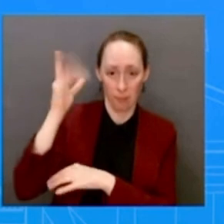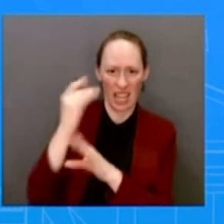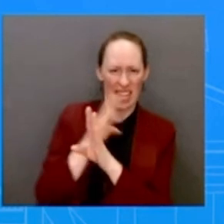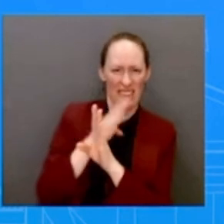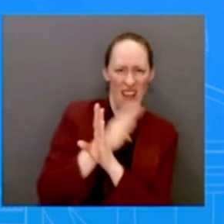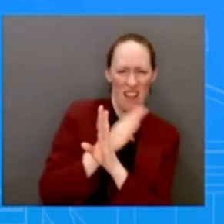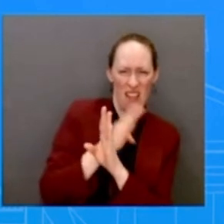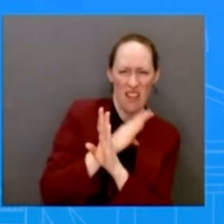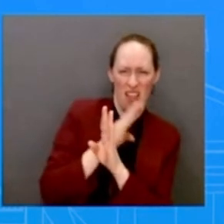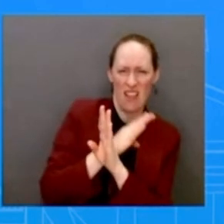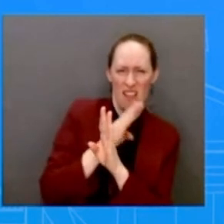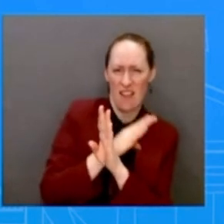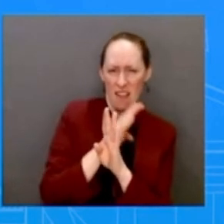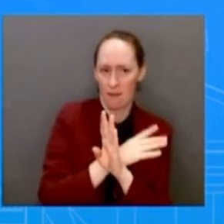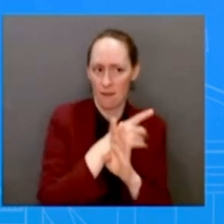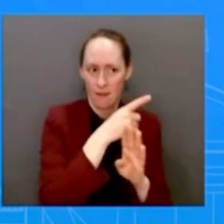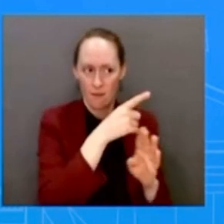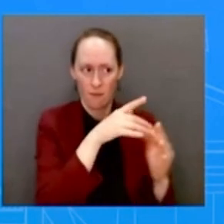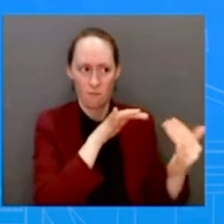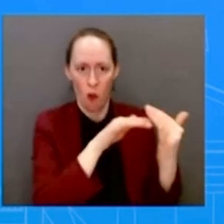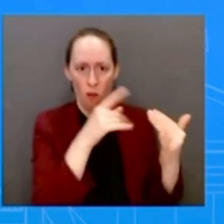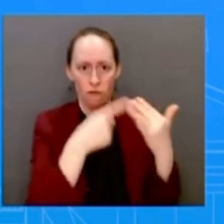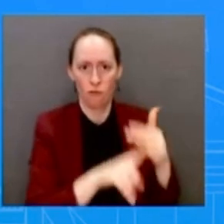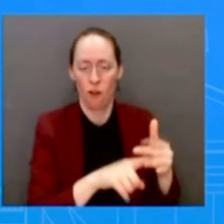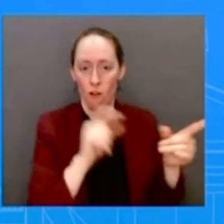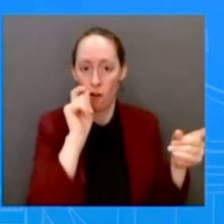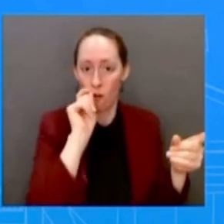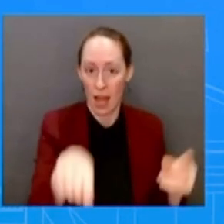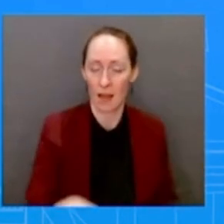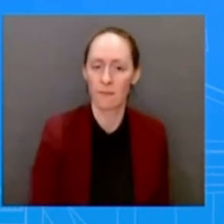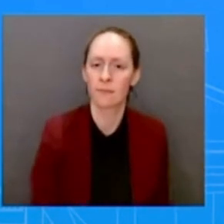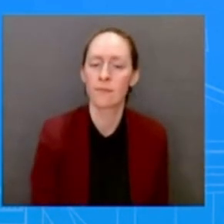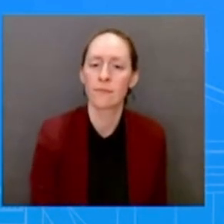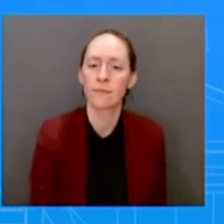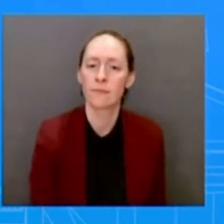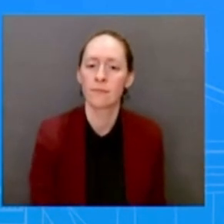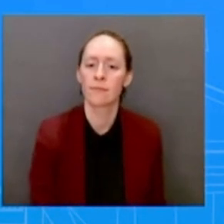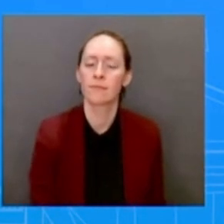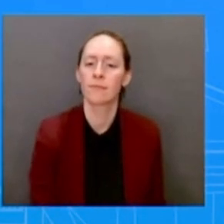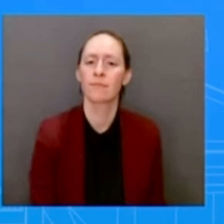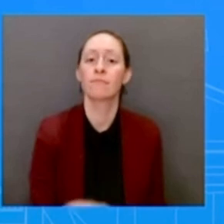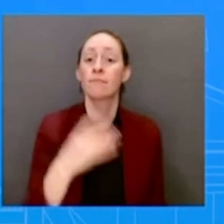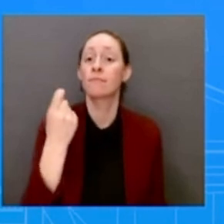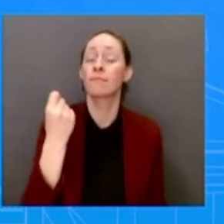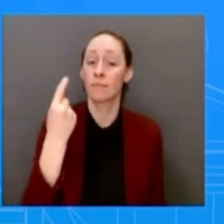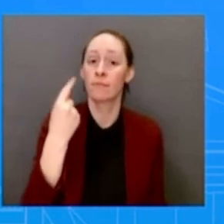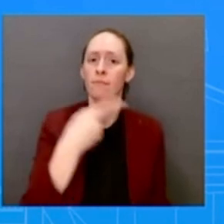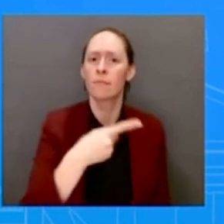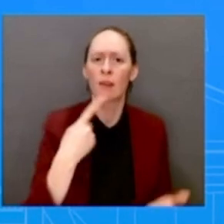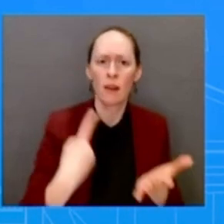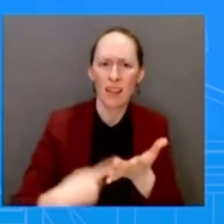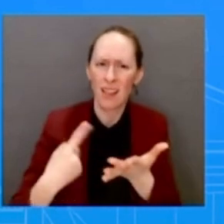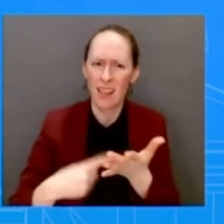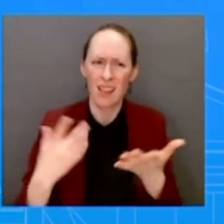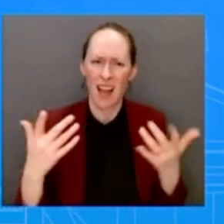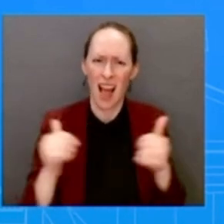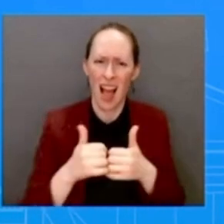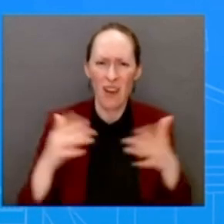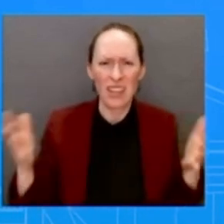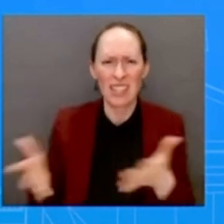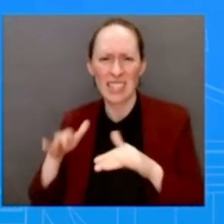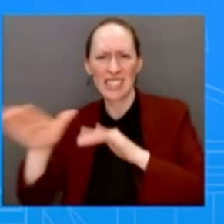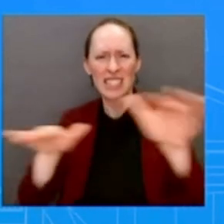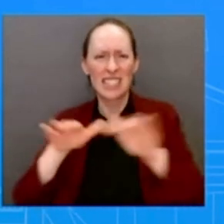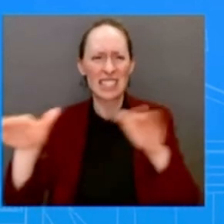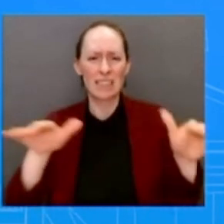by the President to sort of gather up support, unite the Allies, and be prepared to sort of react as quickly as